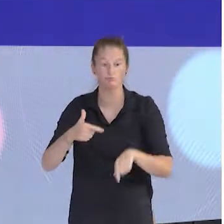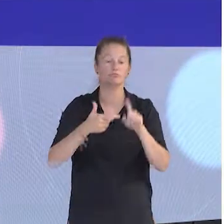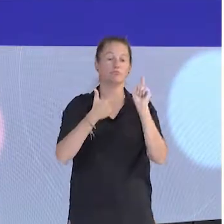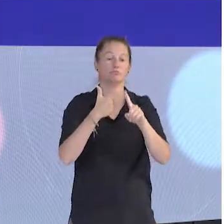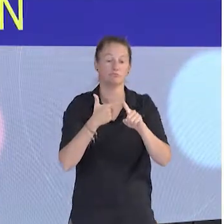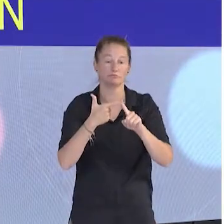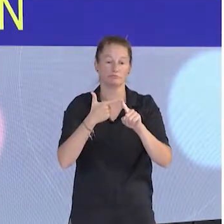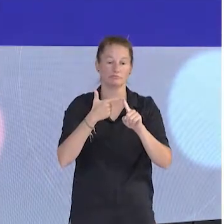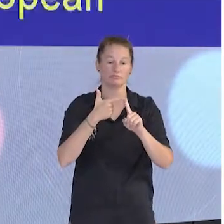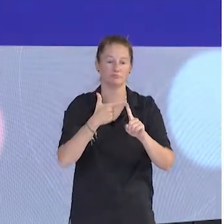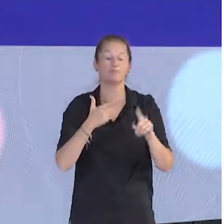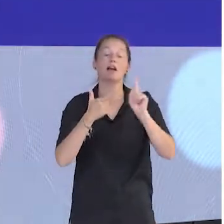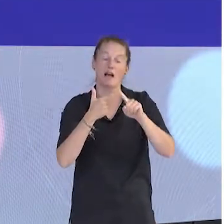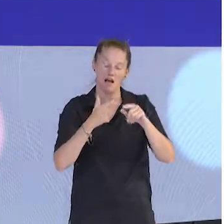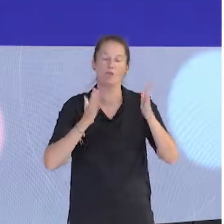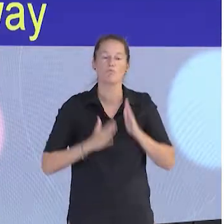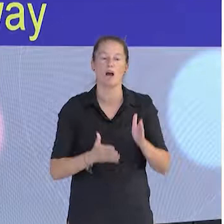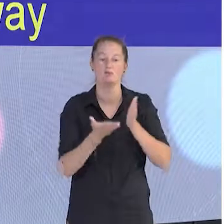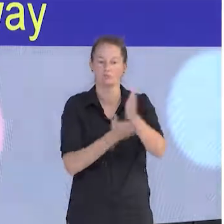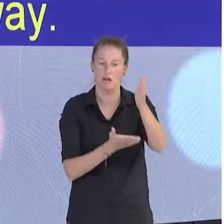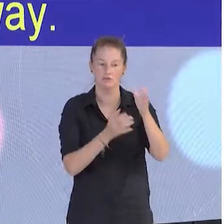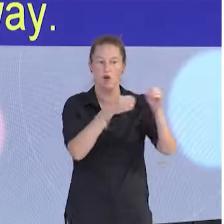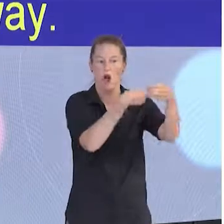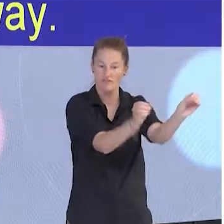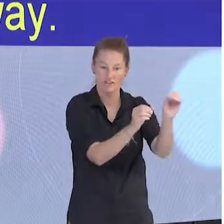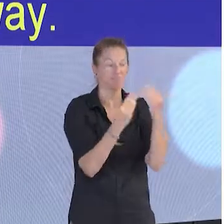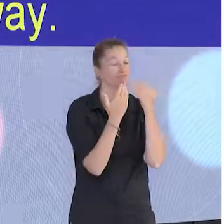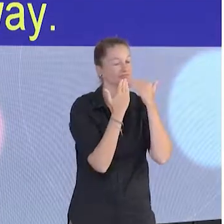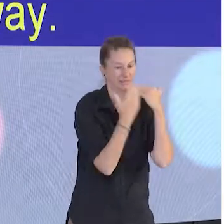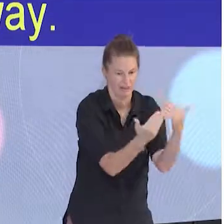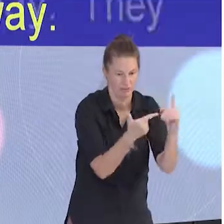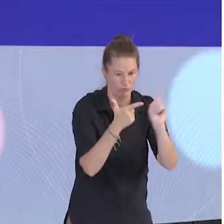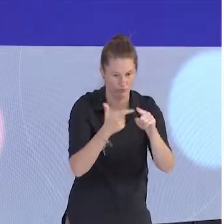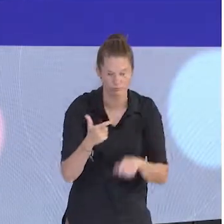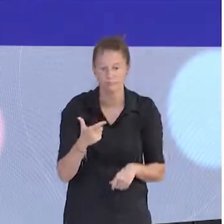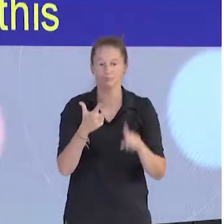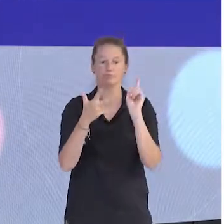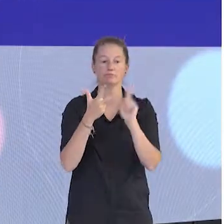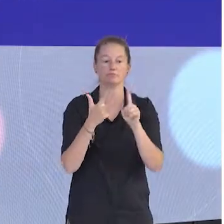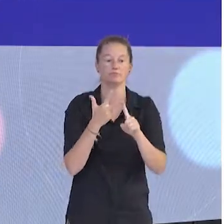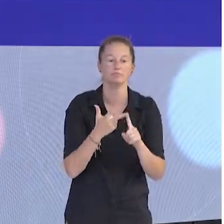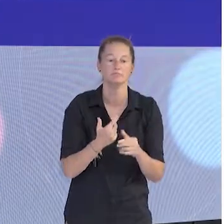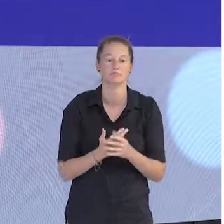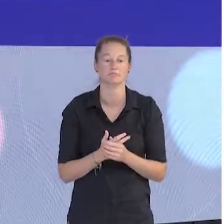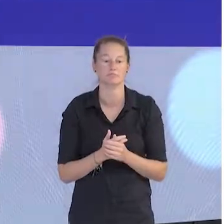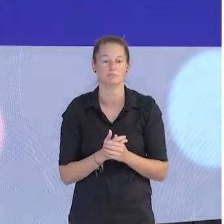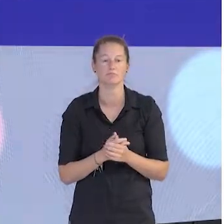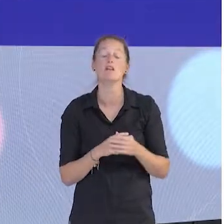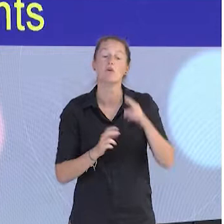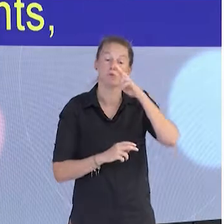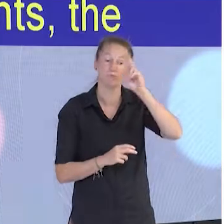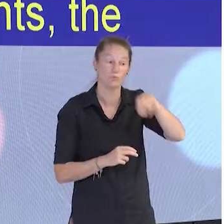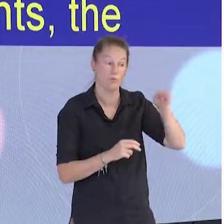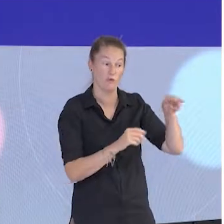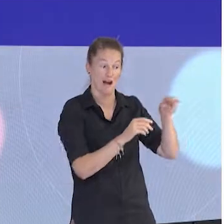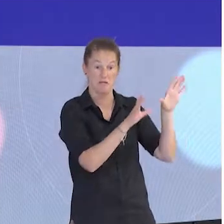Norway. Anyway, there were also donors for this event, the Norway Grants, the city of Vienna again,